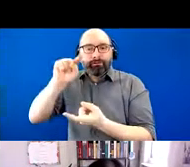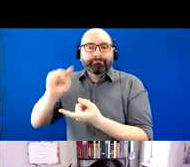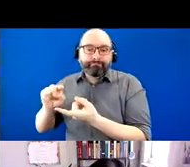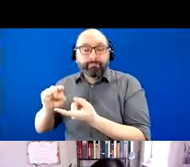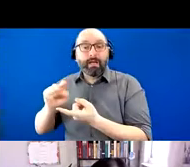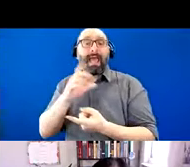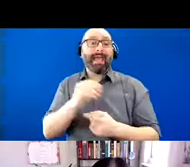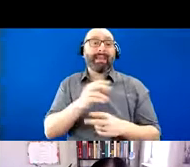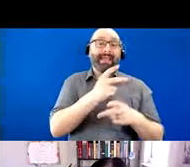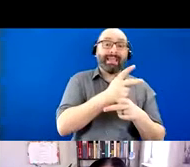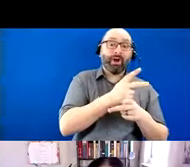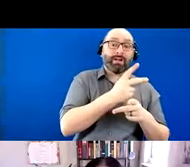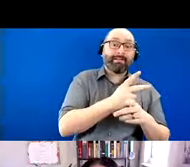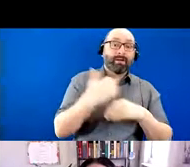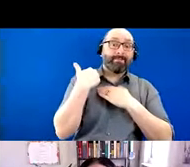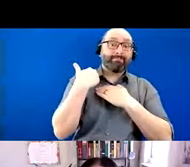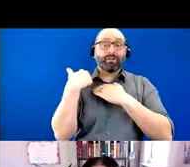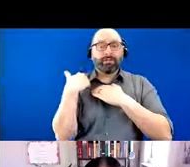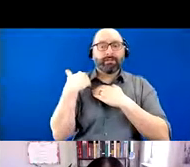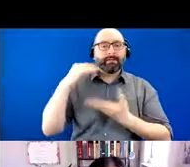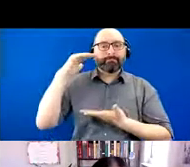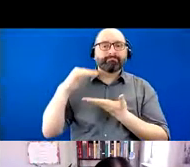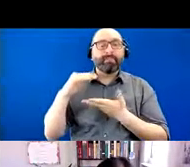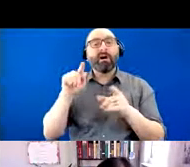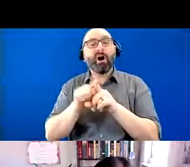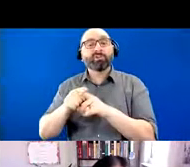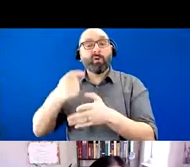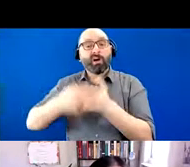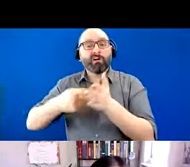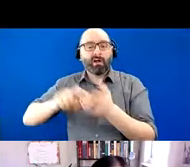burden and overall reduce kind of the public cost of their care.